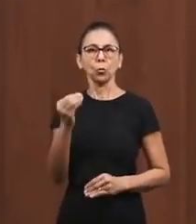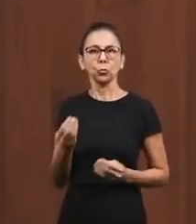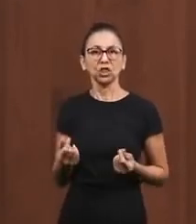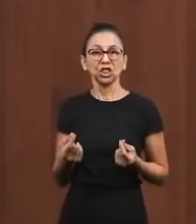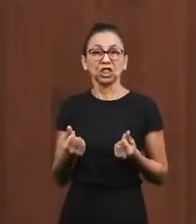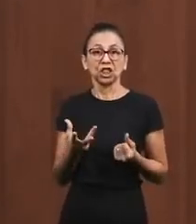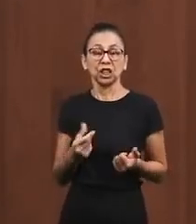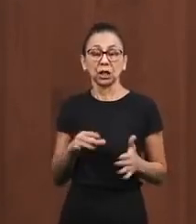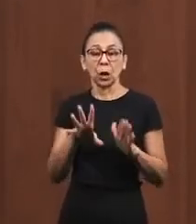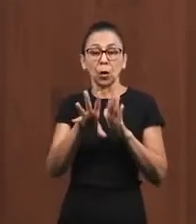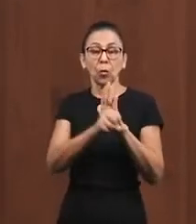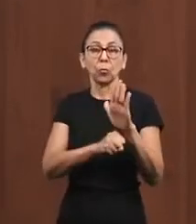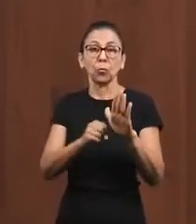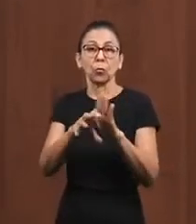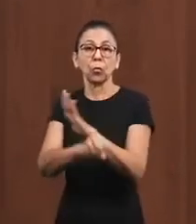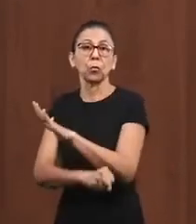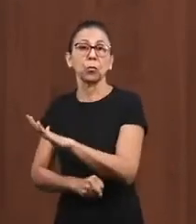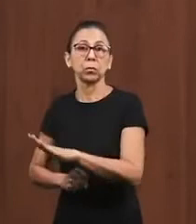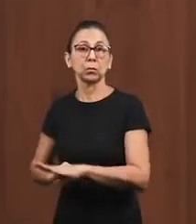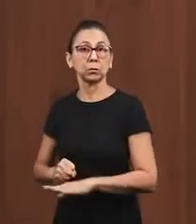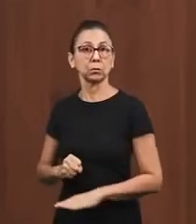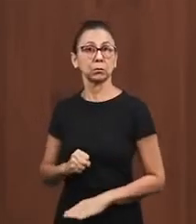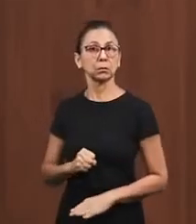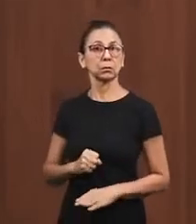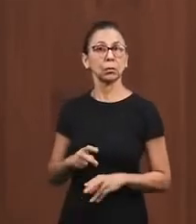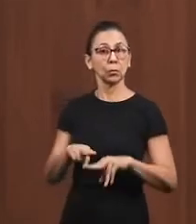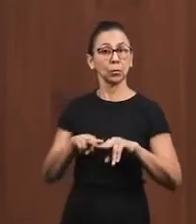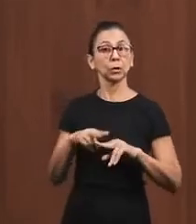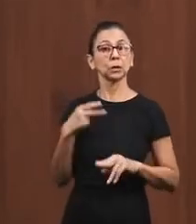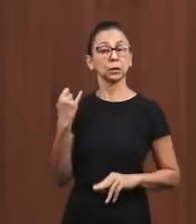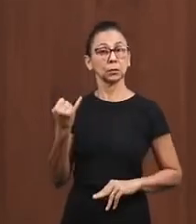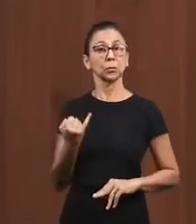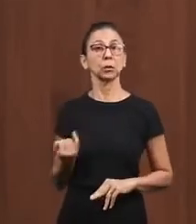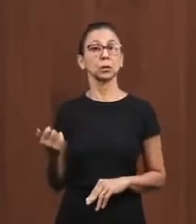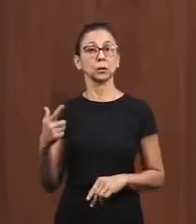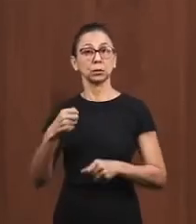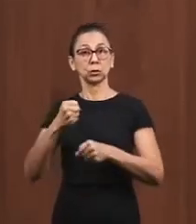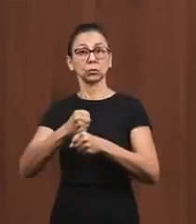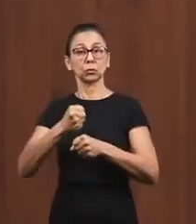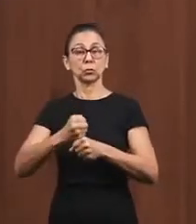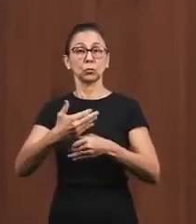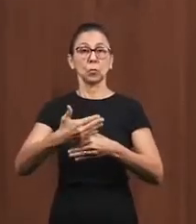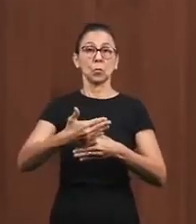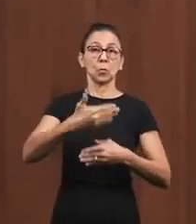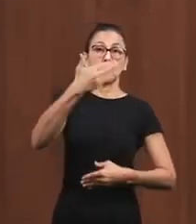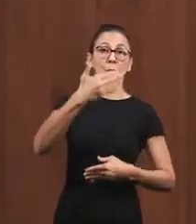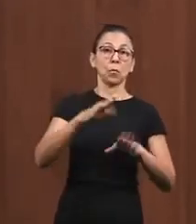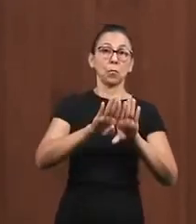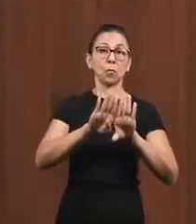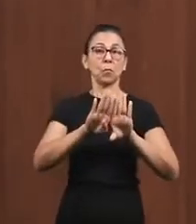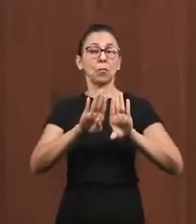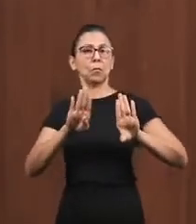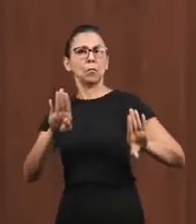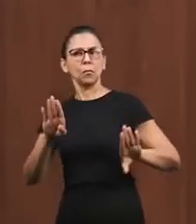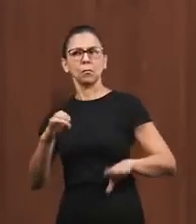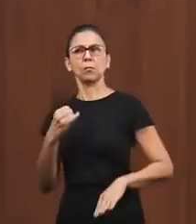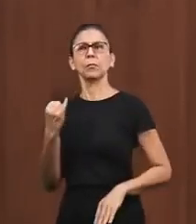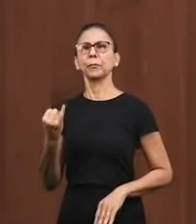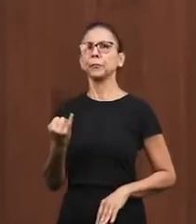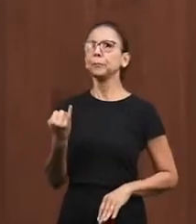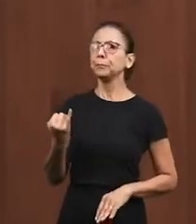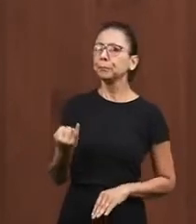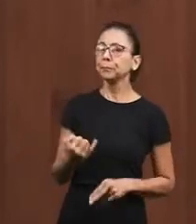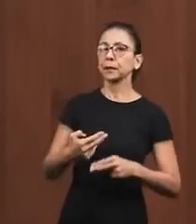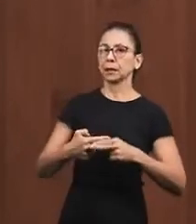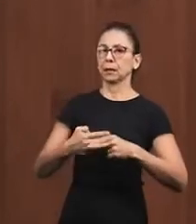the construction of those walls and the doors were very important for the city and that is why Nehemiah wanted to edify once